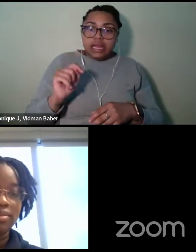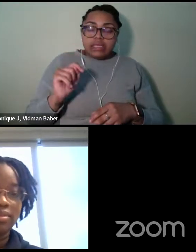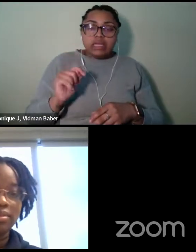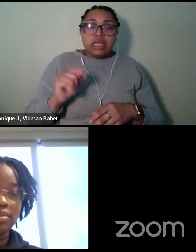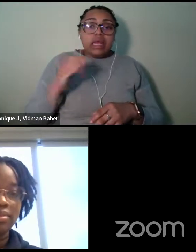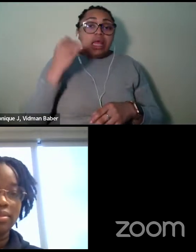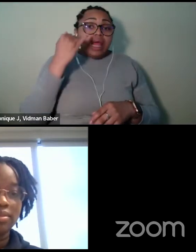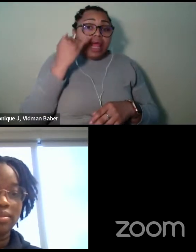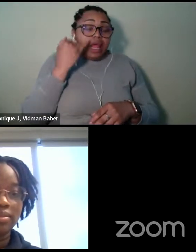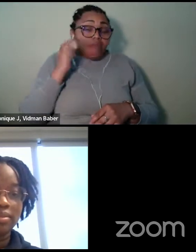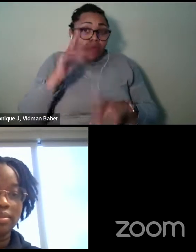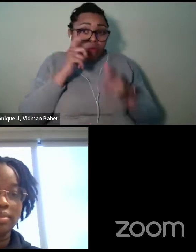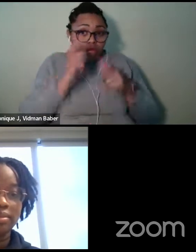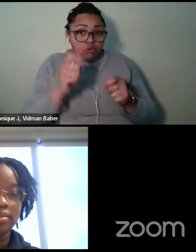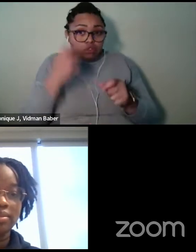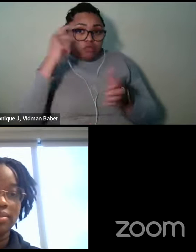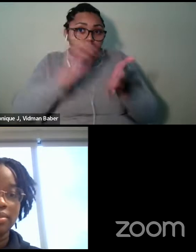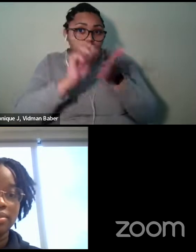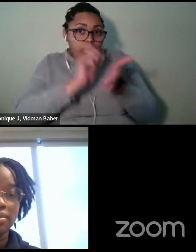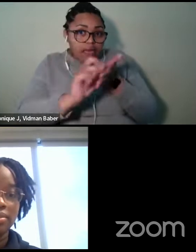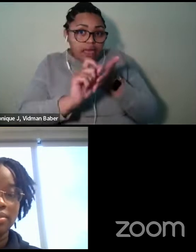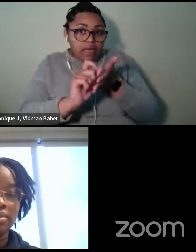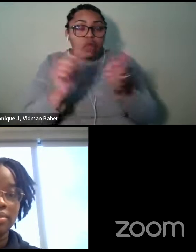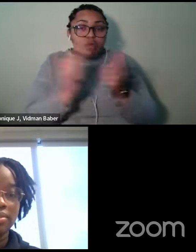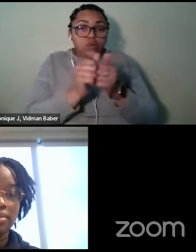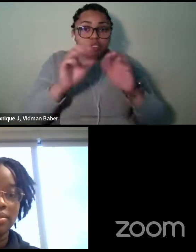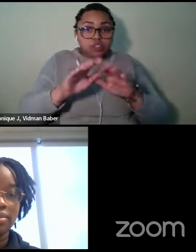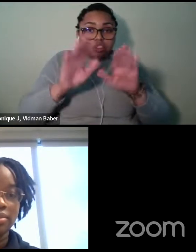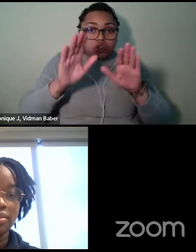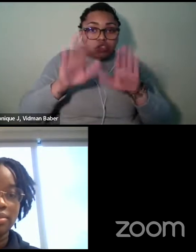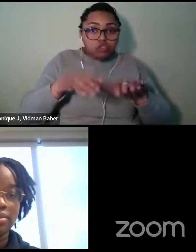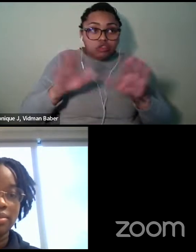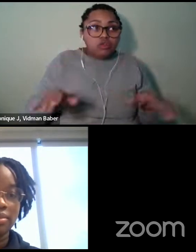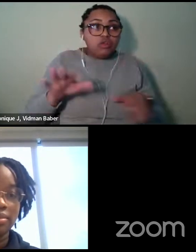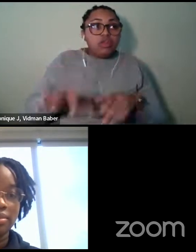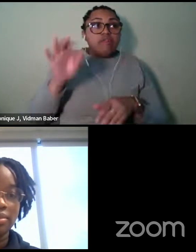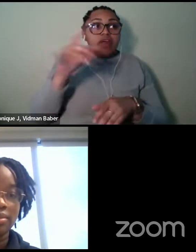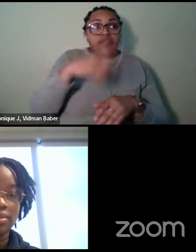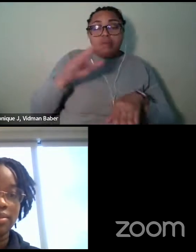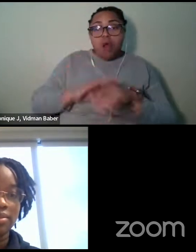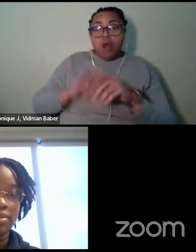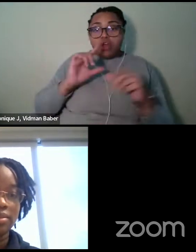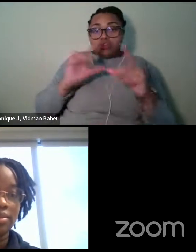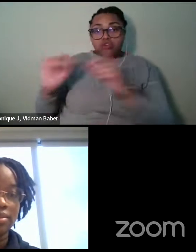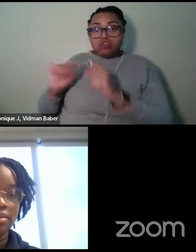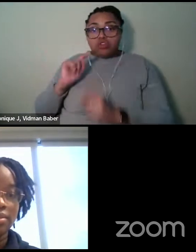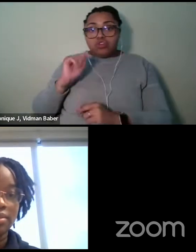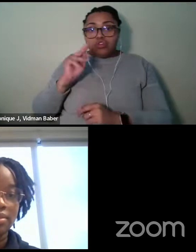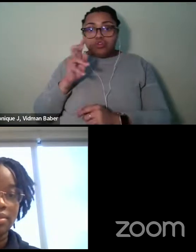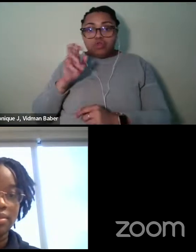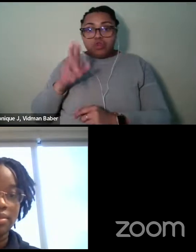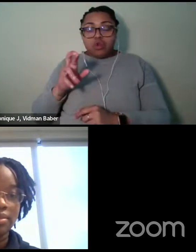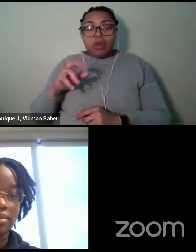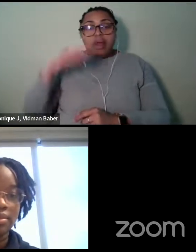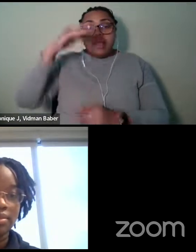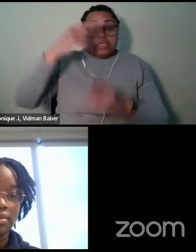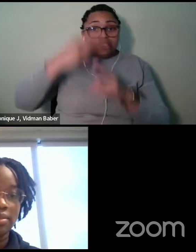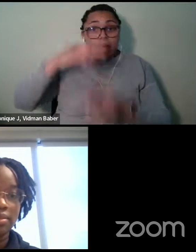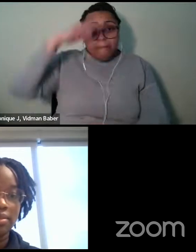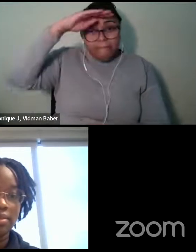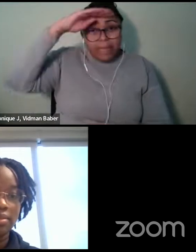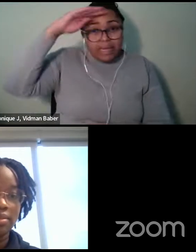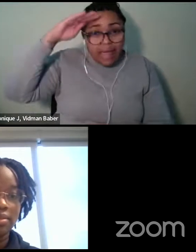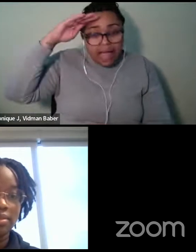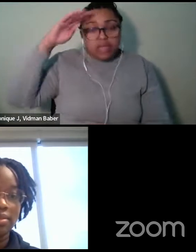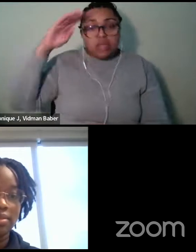children, you can, uh, find them on Twitter, black creators and kid lit and tie into